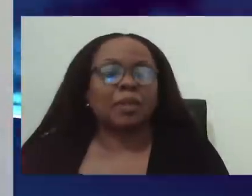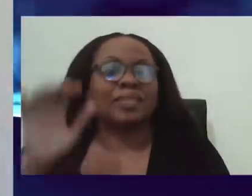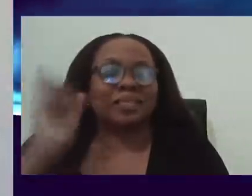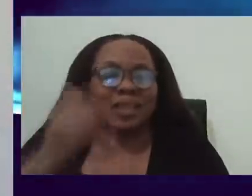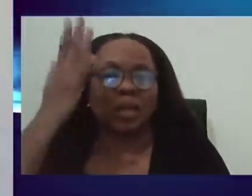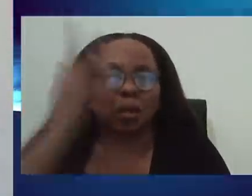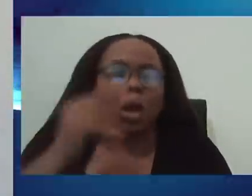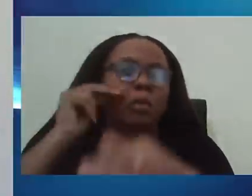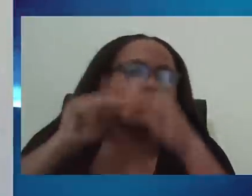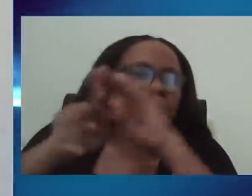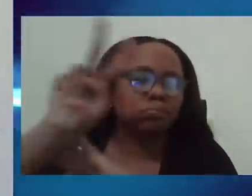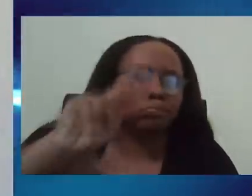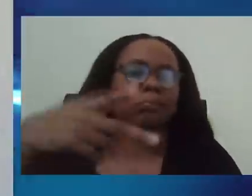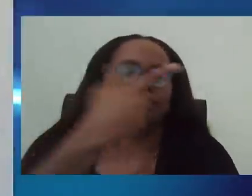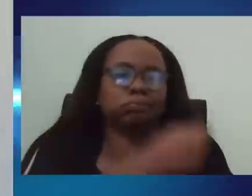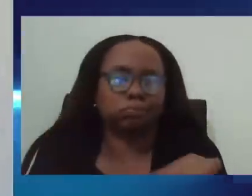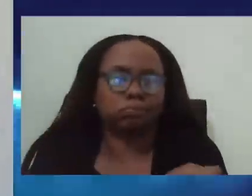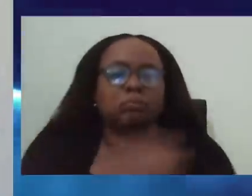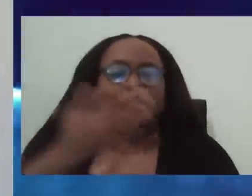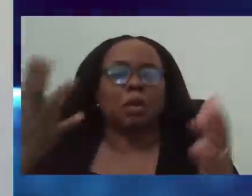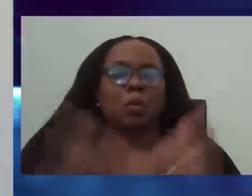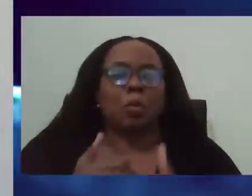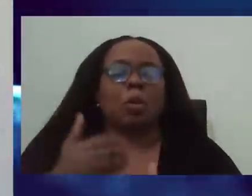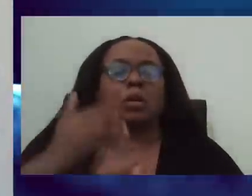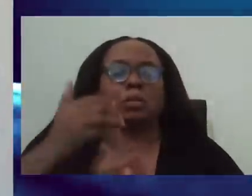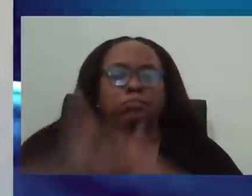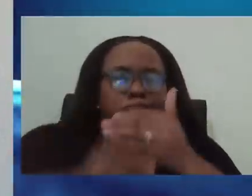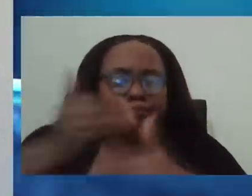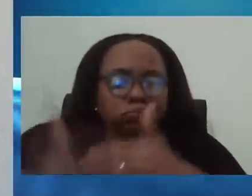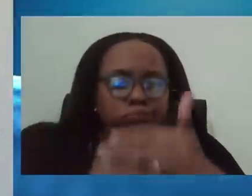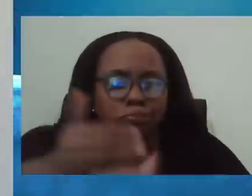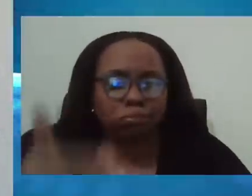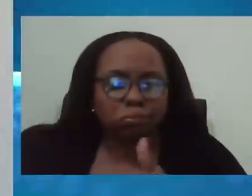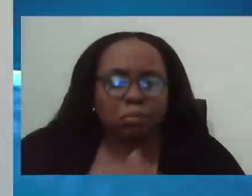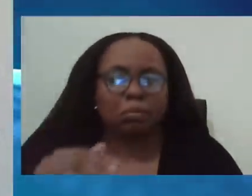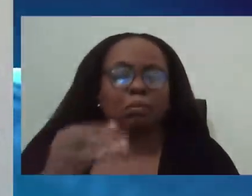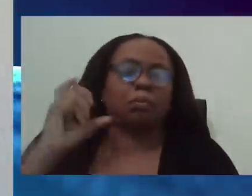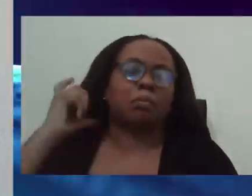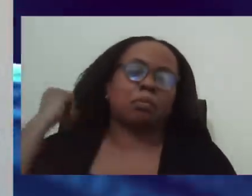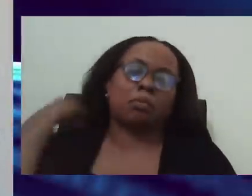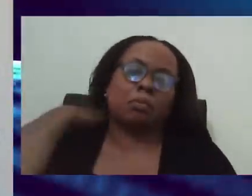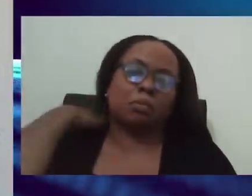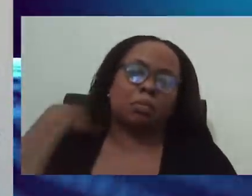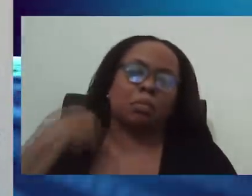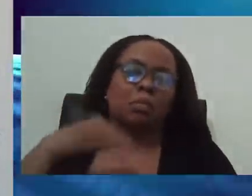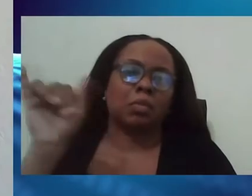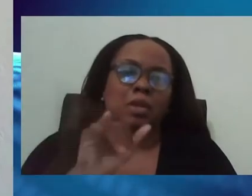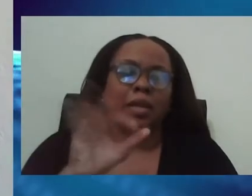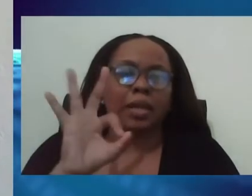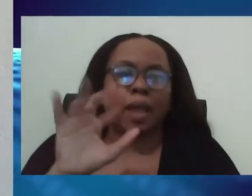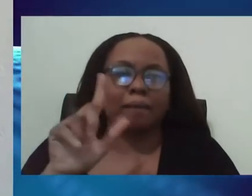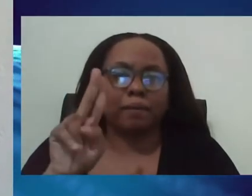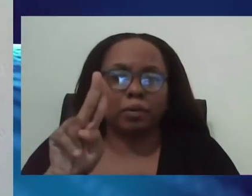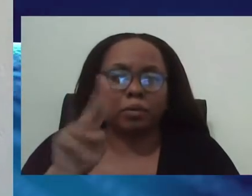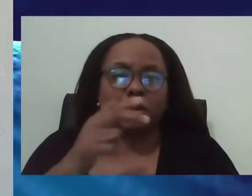vaccinate, so that we can start to treat this, like how we treat the flu. We catch it, because you're vaccinated, no